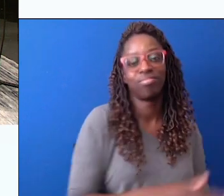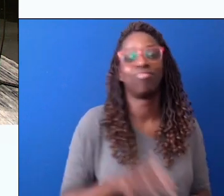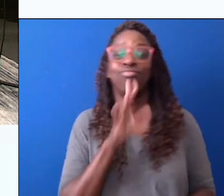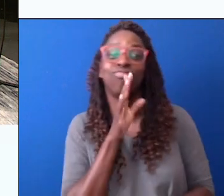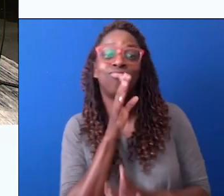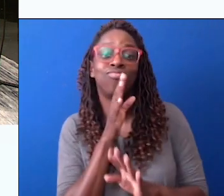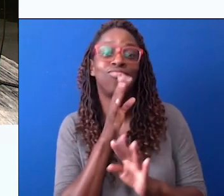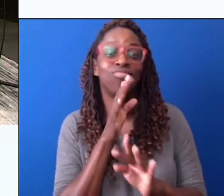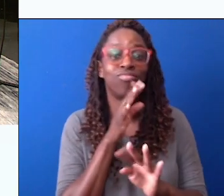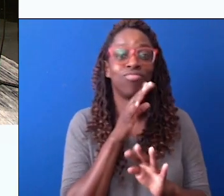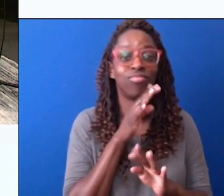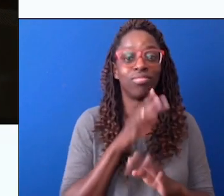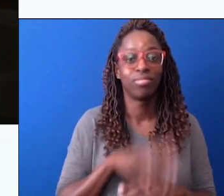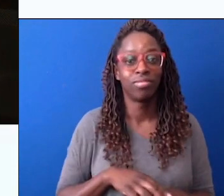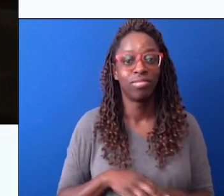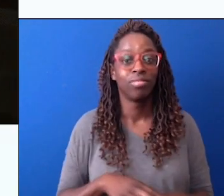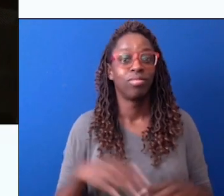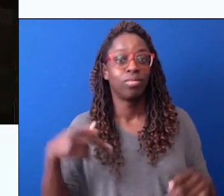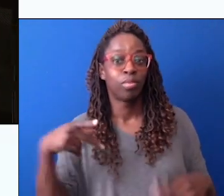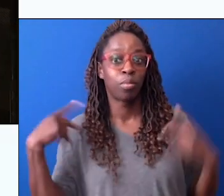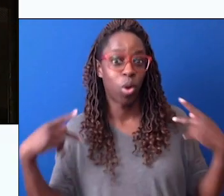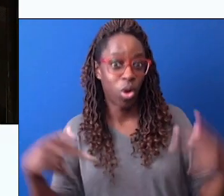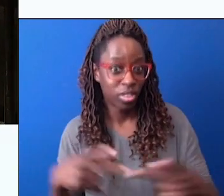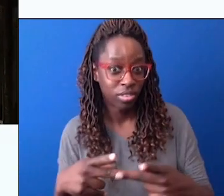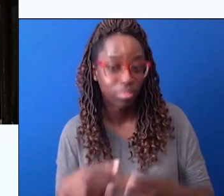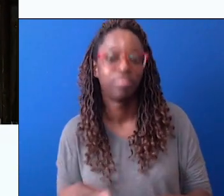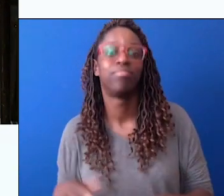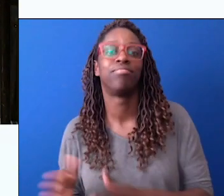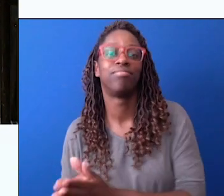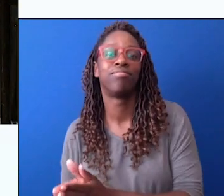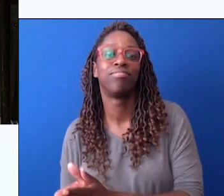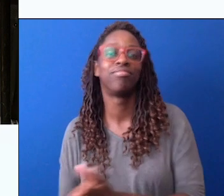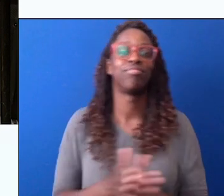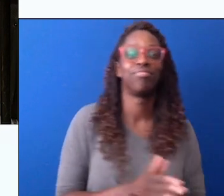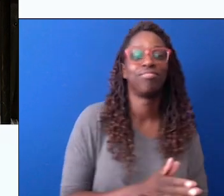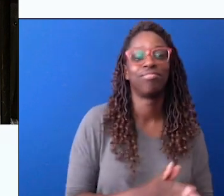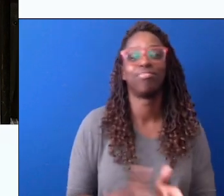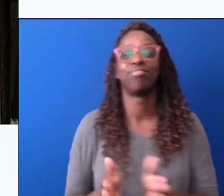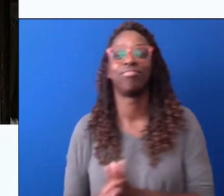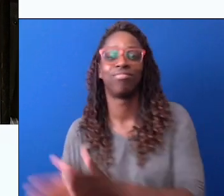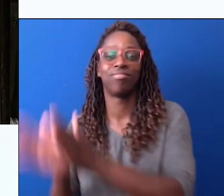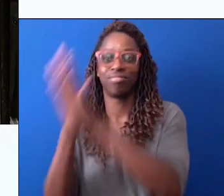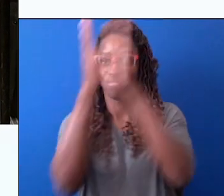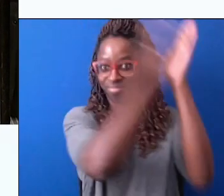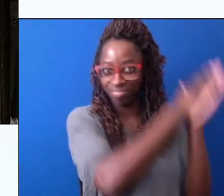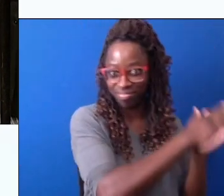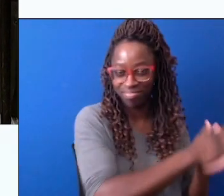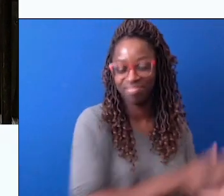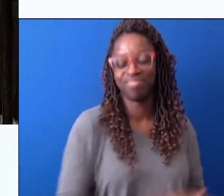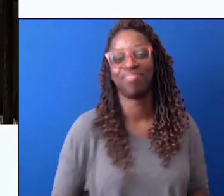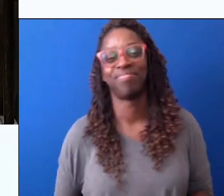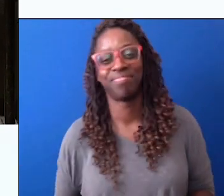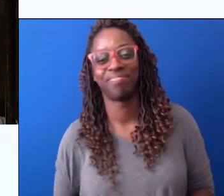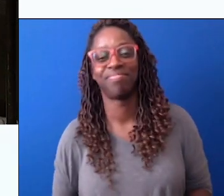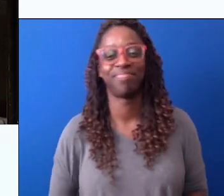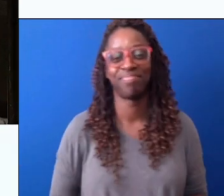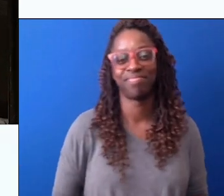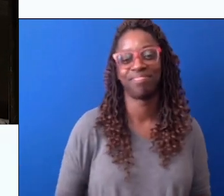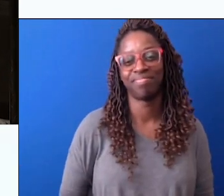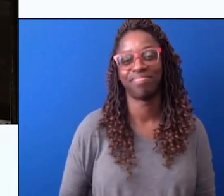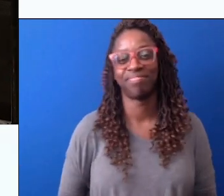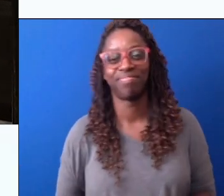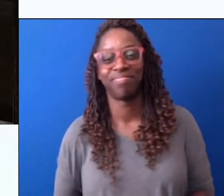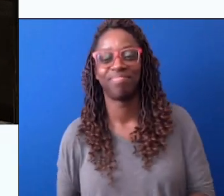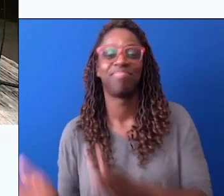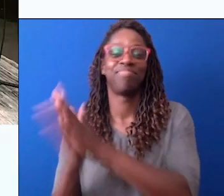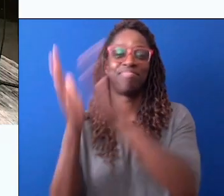Eu não sou daqui, Marinero sou. Eu não tenho amor, Marinero sou. Eu sou da